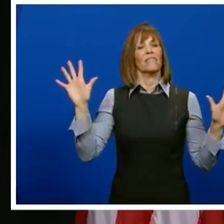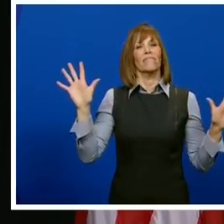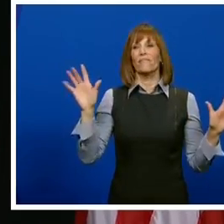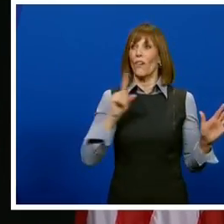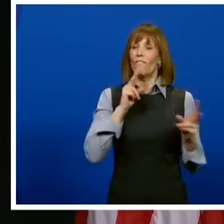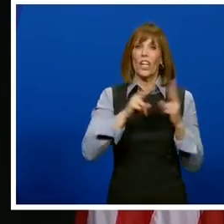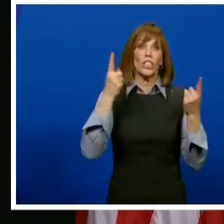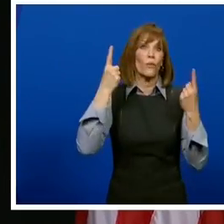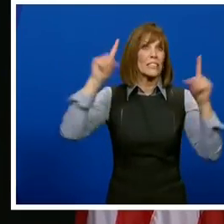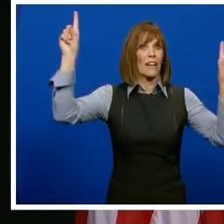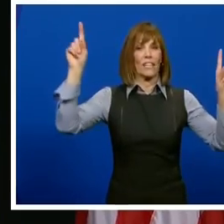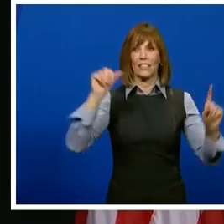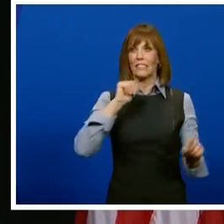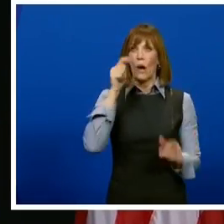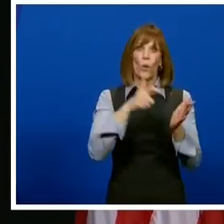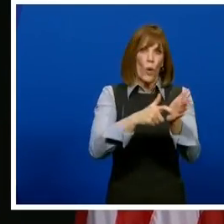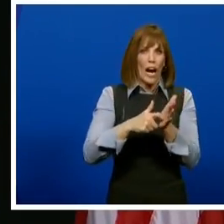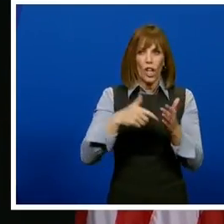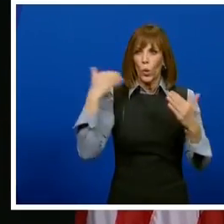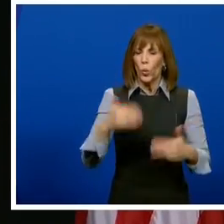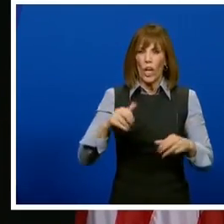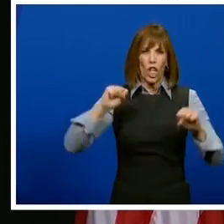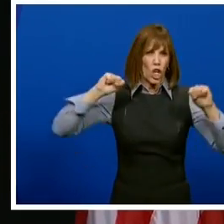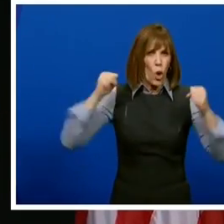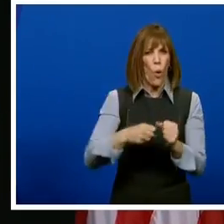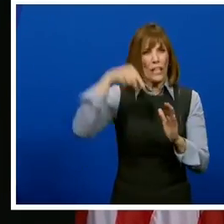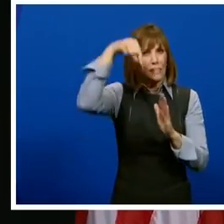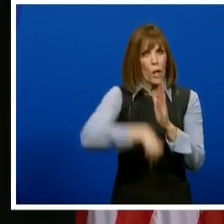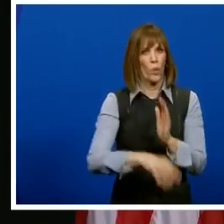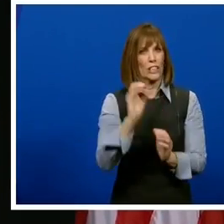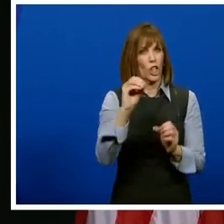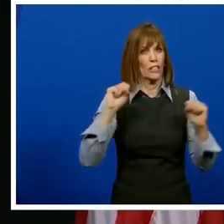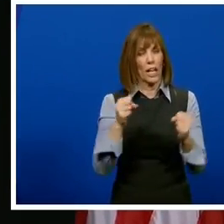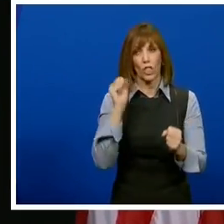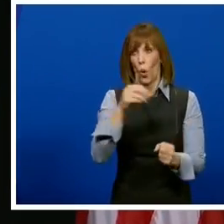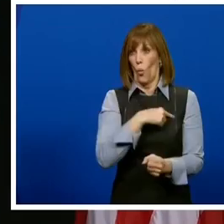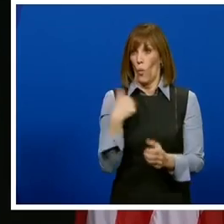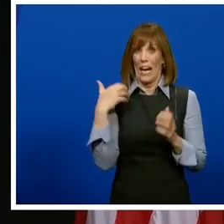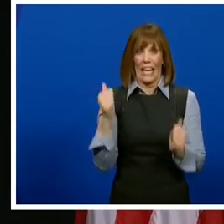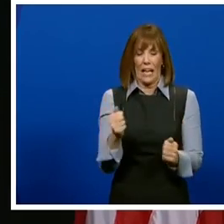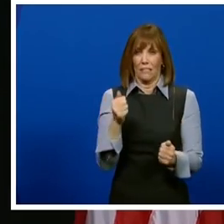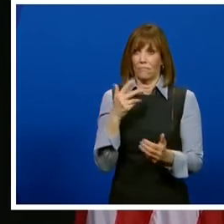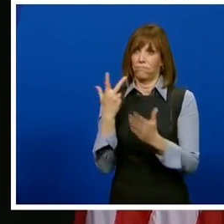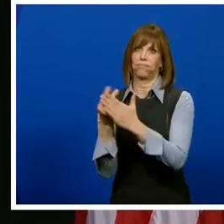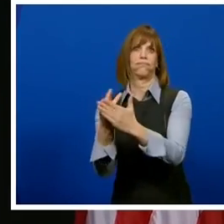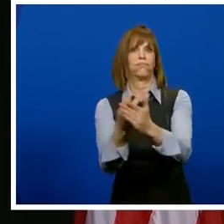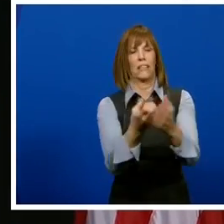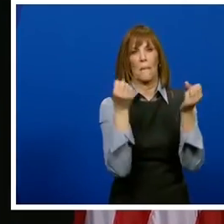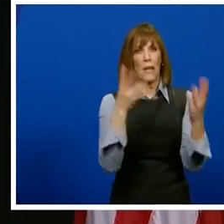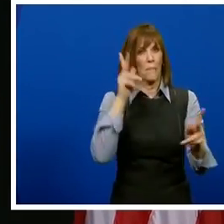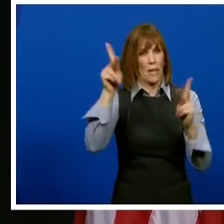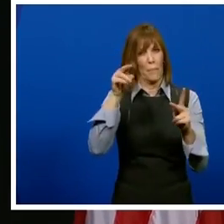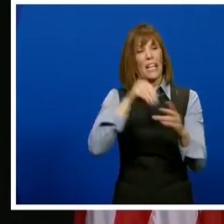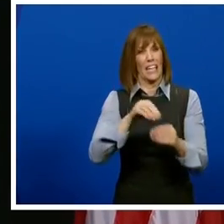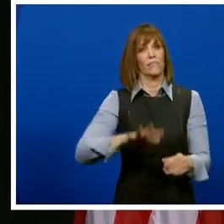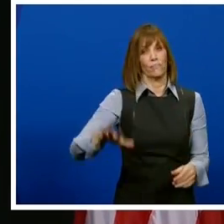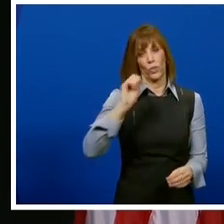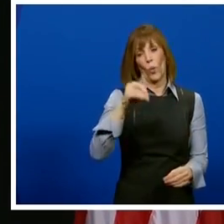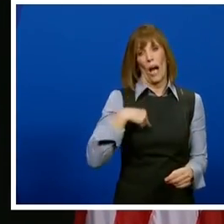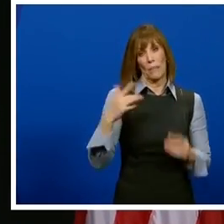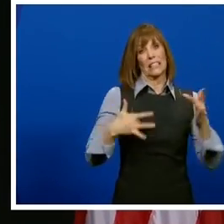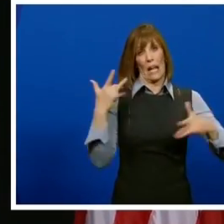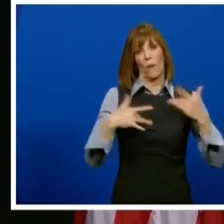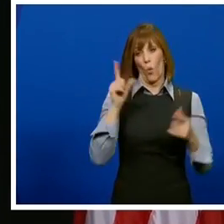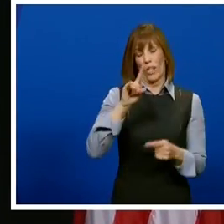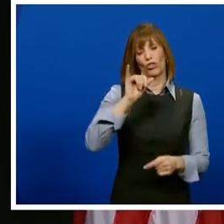require the refrigeration. It is safe. And we can really double the population that we can vaccinate in a short timeframe. So I'm really excited about